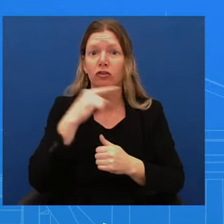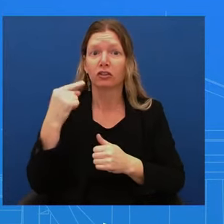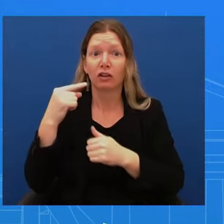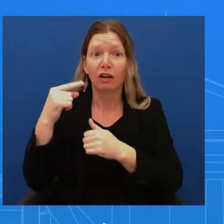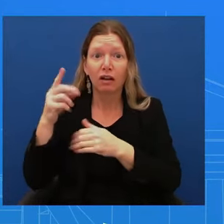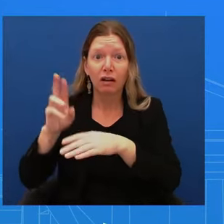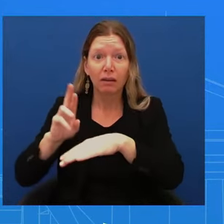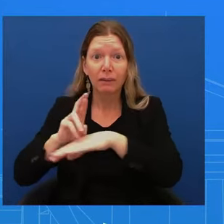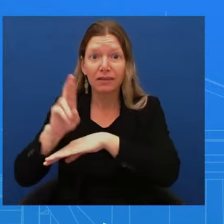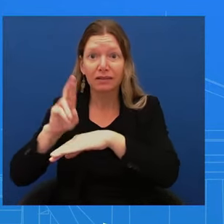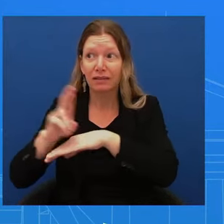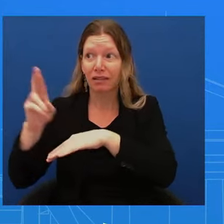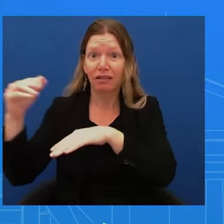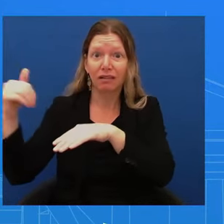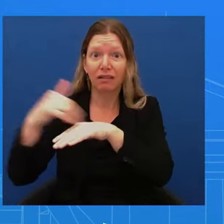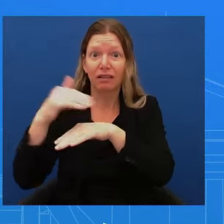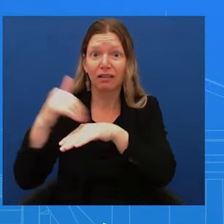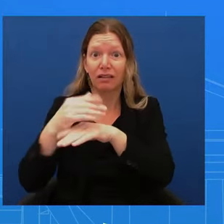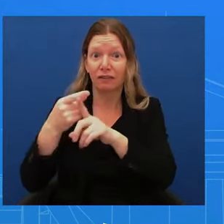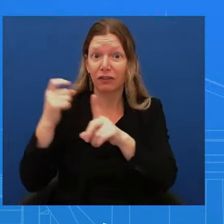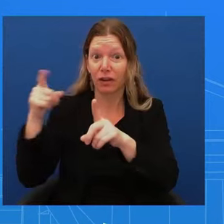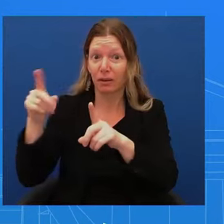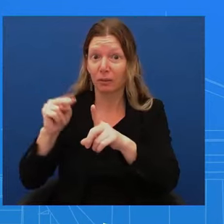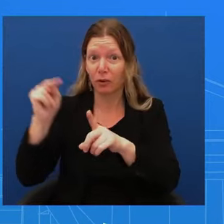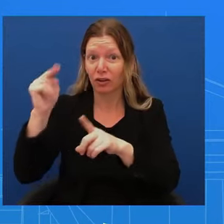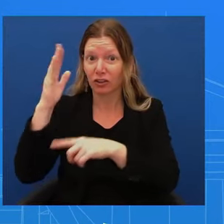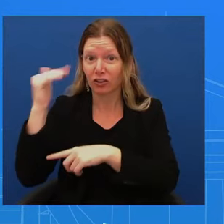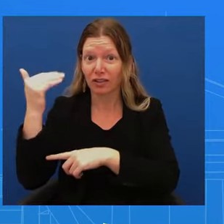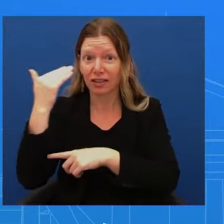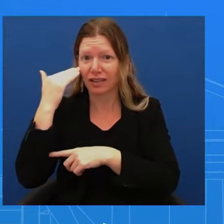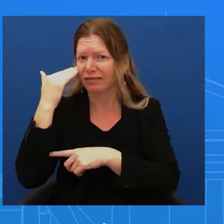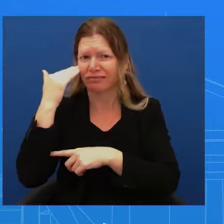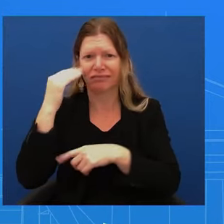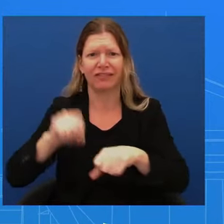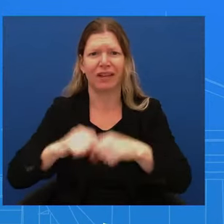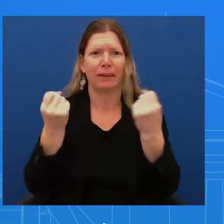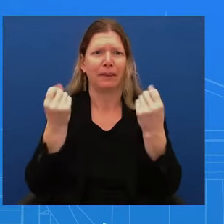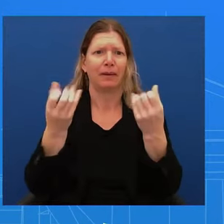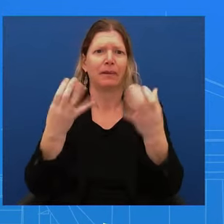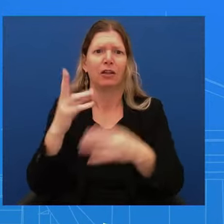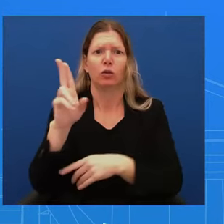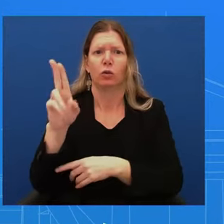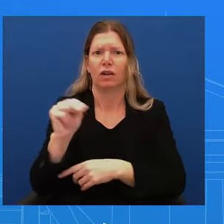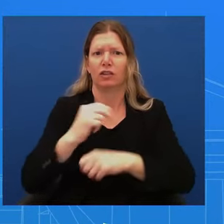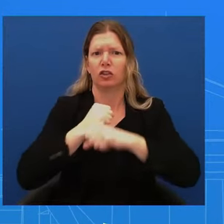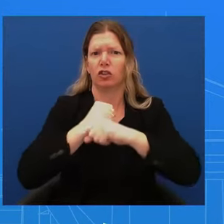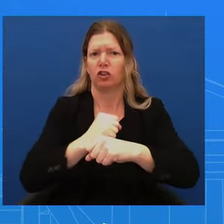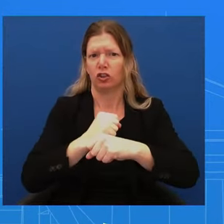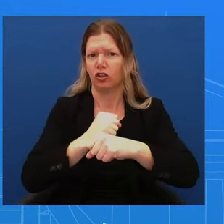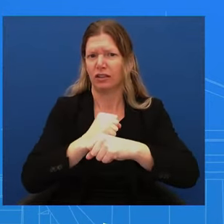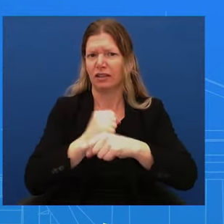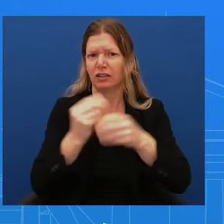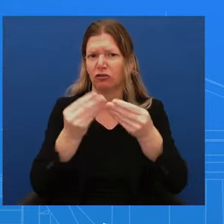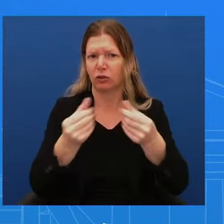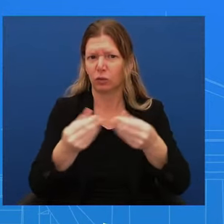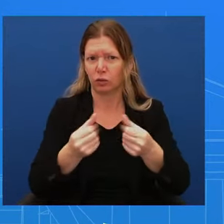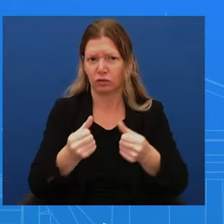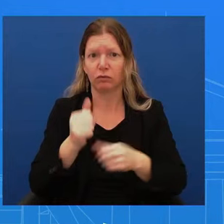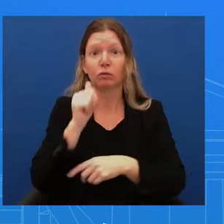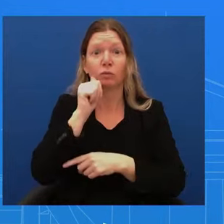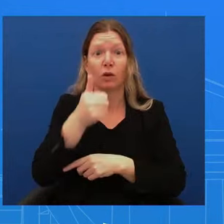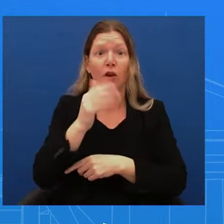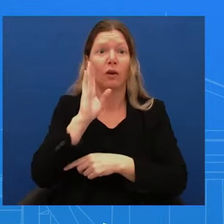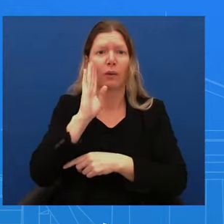we will raise these arms deals at the U.N. Council, alongside our allies and partners, and demand that Russia be held accountable for yet again